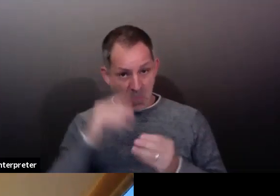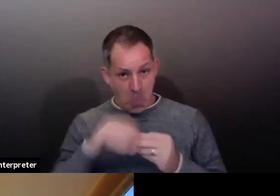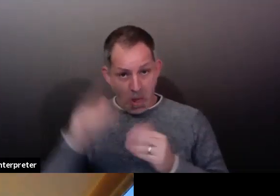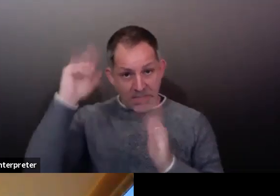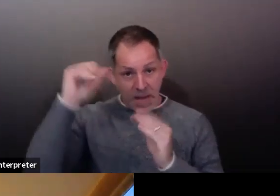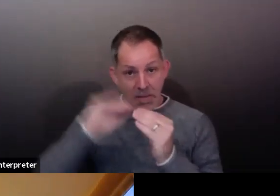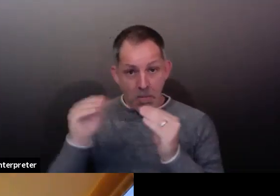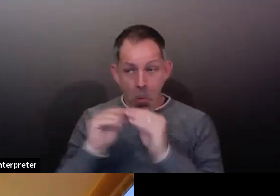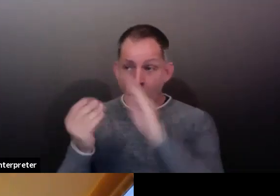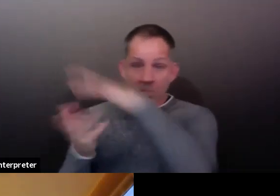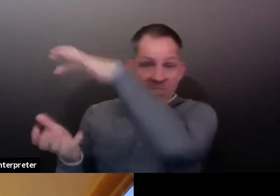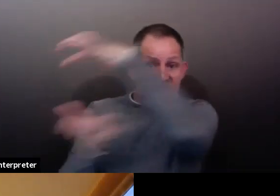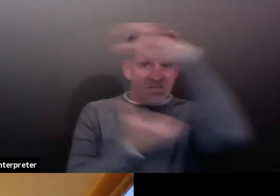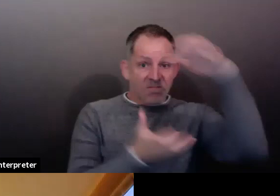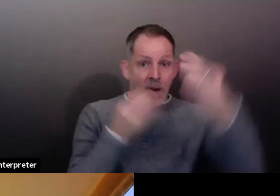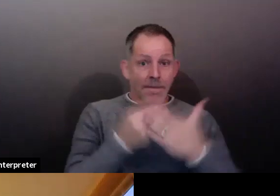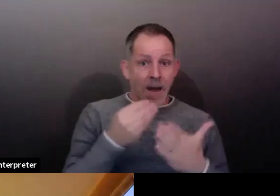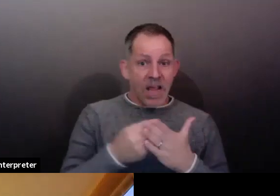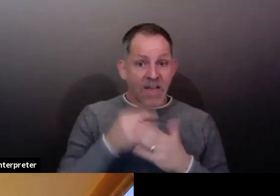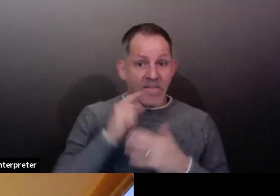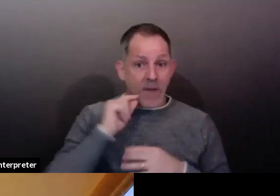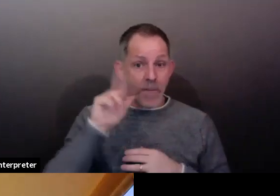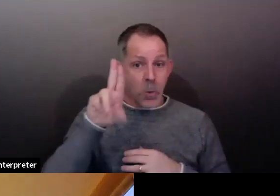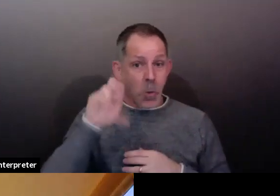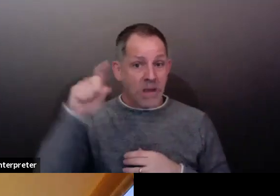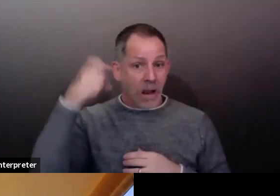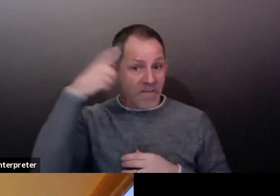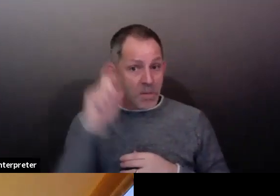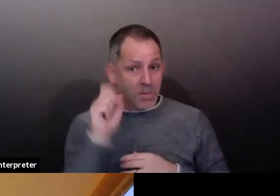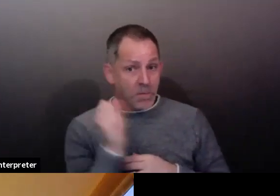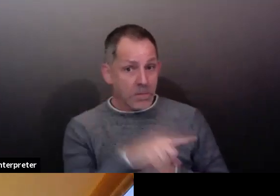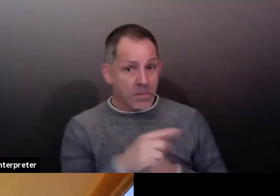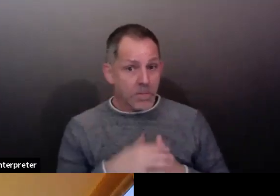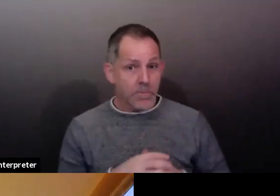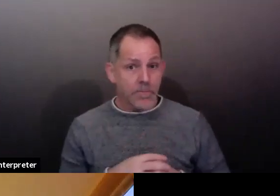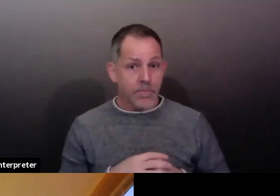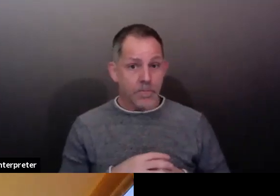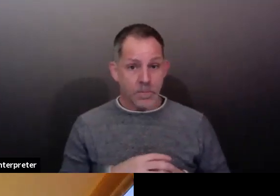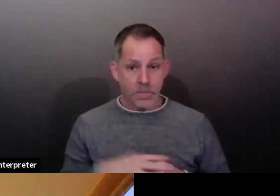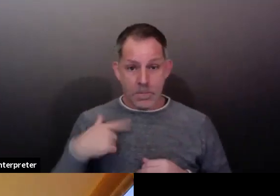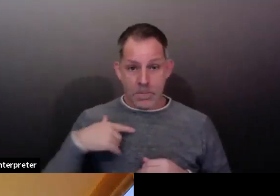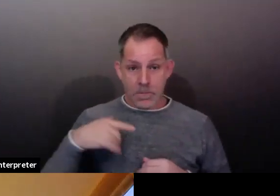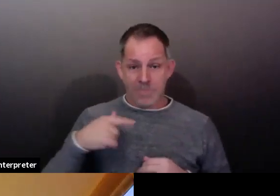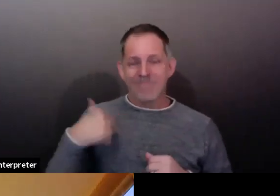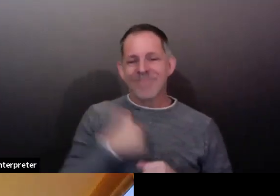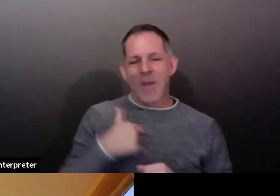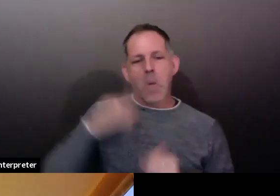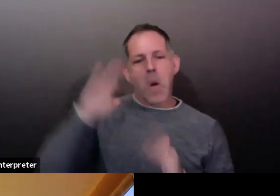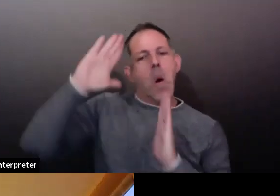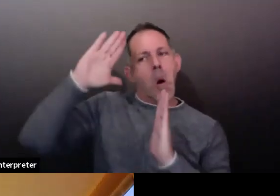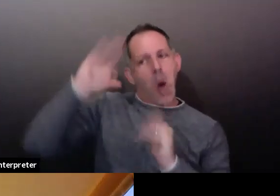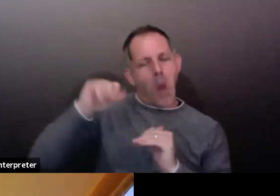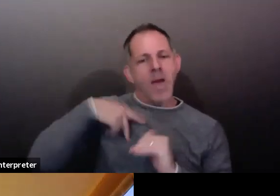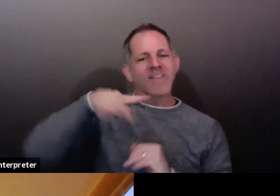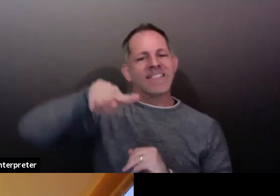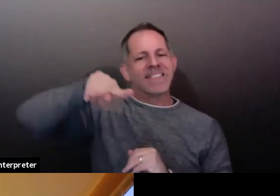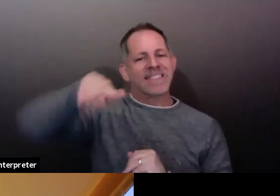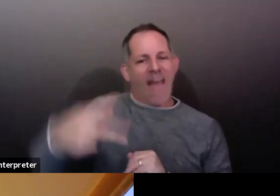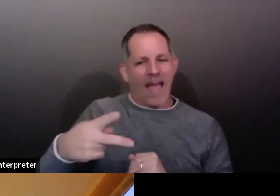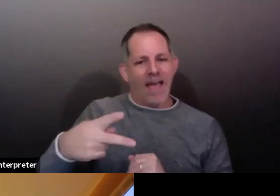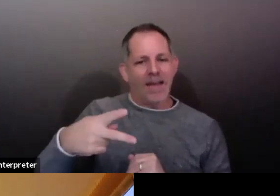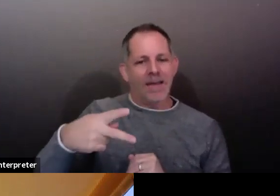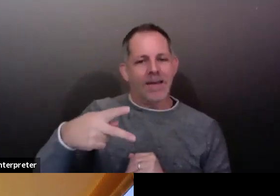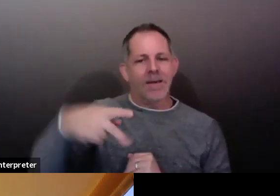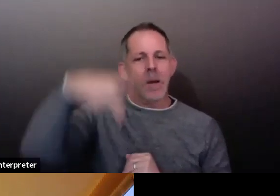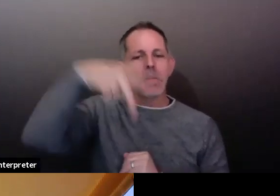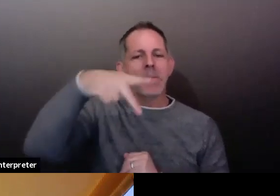hopeful that there'll be a second round of CARES Act assistance. It's been really essential for